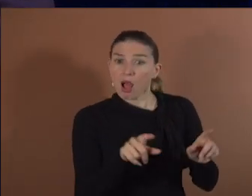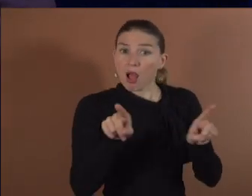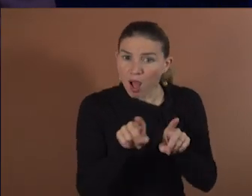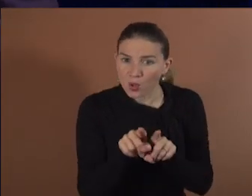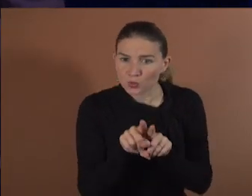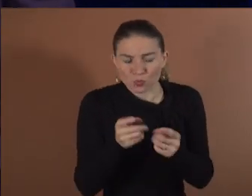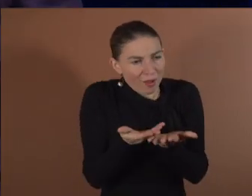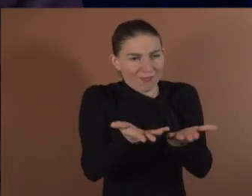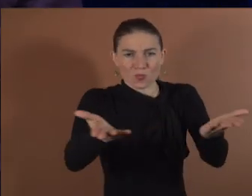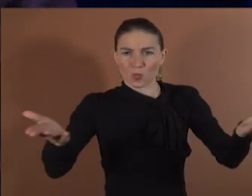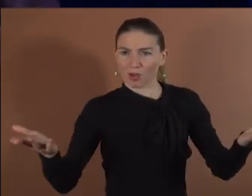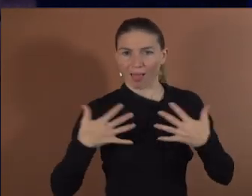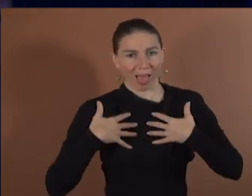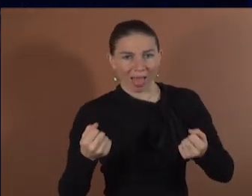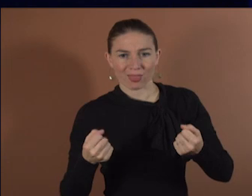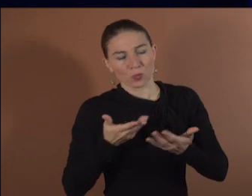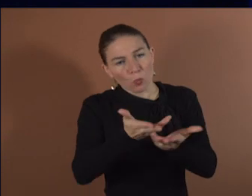Thank you. you.